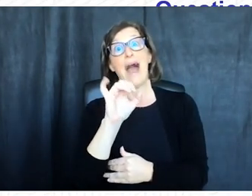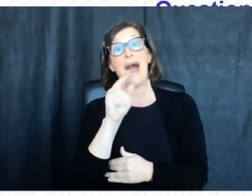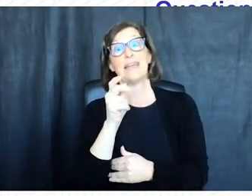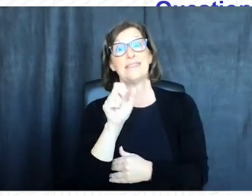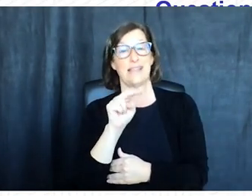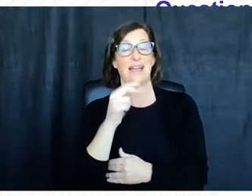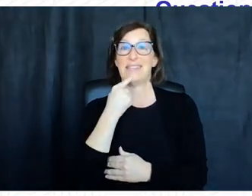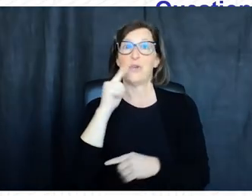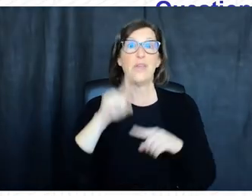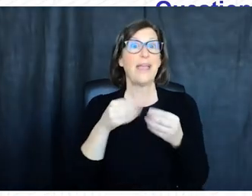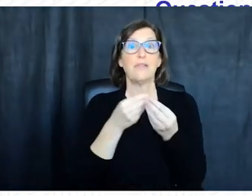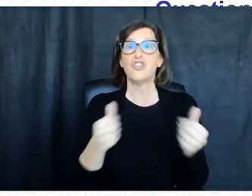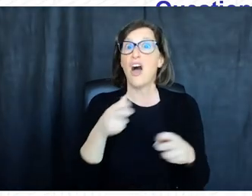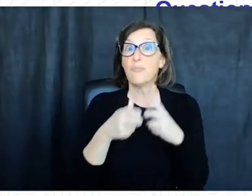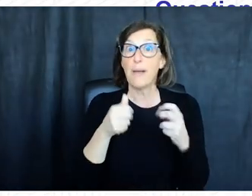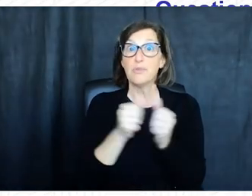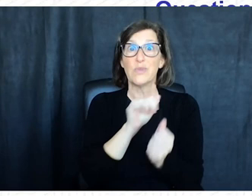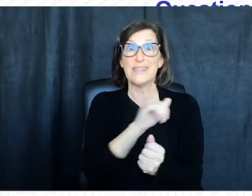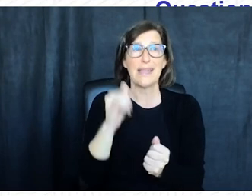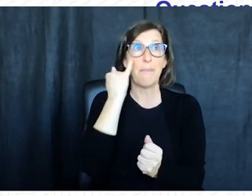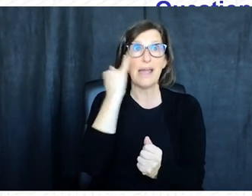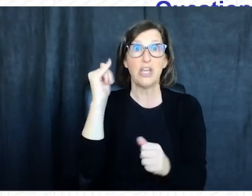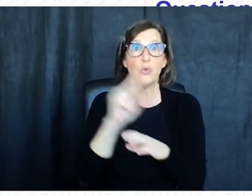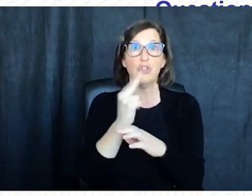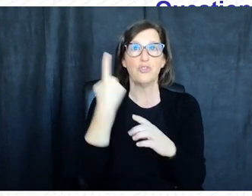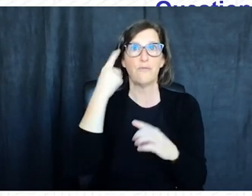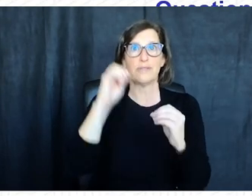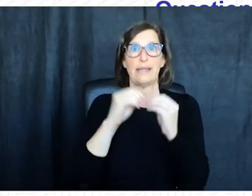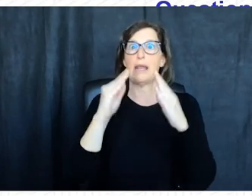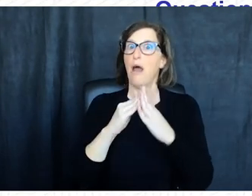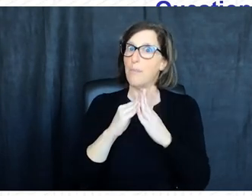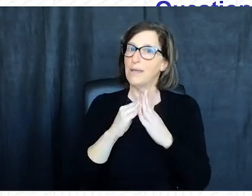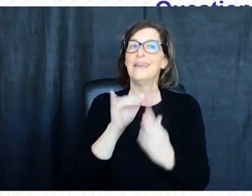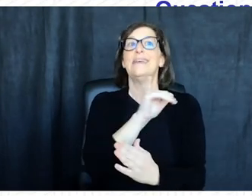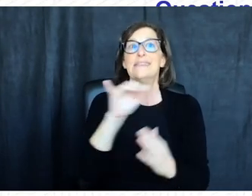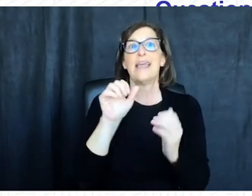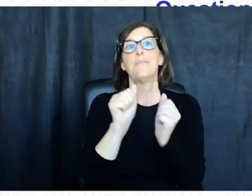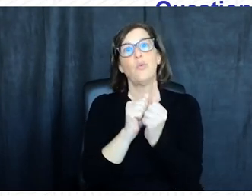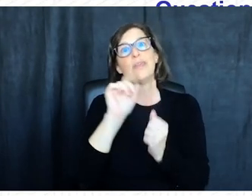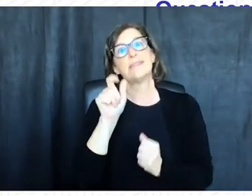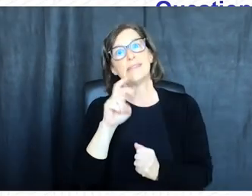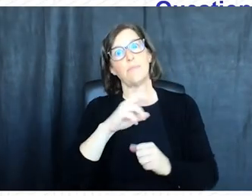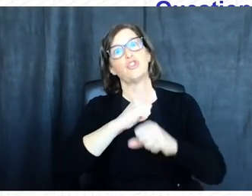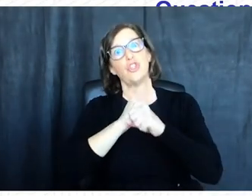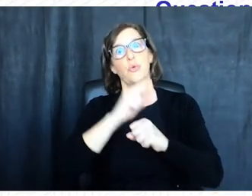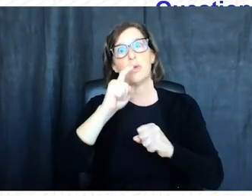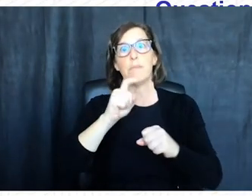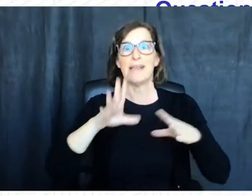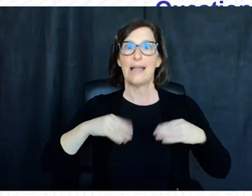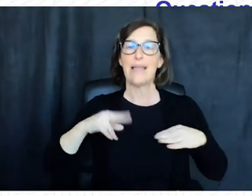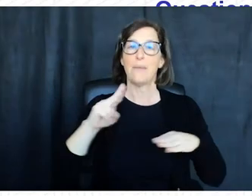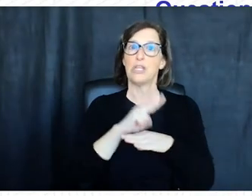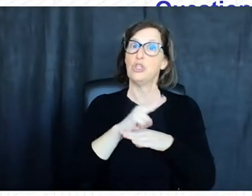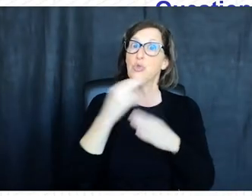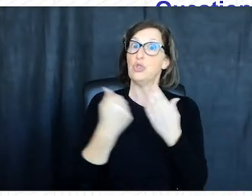solve our problems with the same thinking we used when we created them the same holds true of cyber security we must adapt and embrace new methods to protect